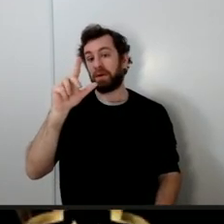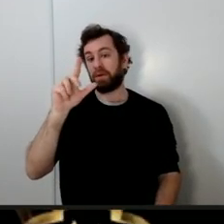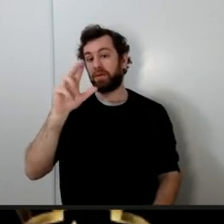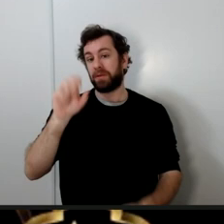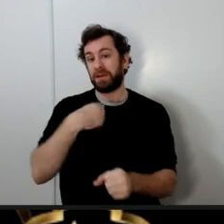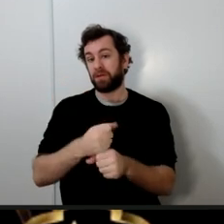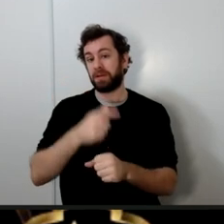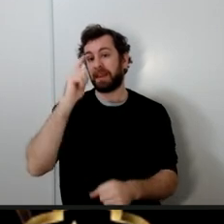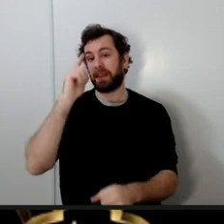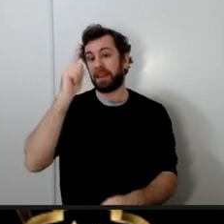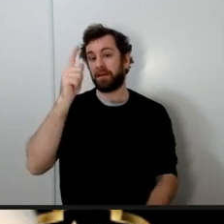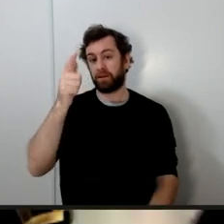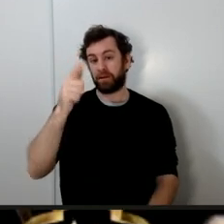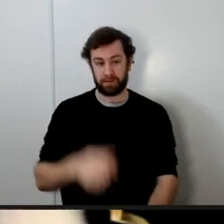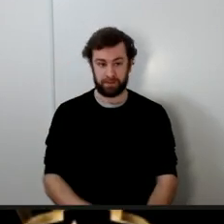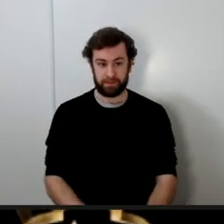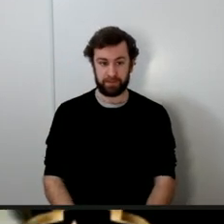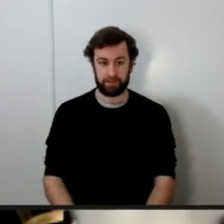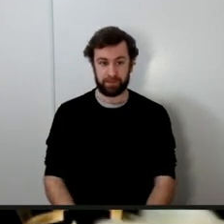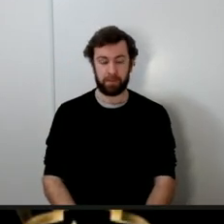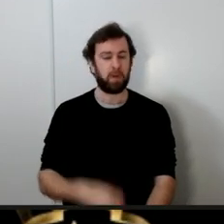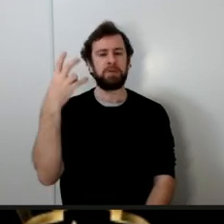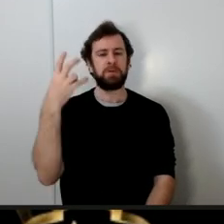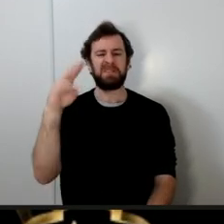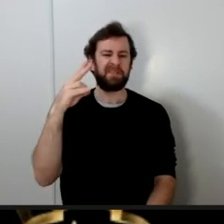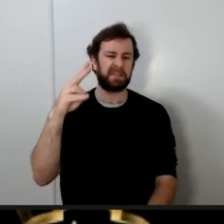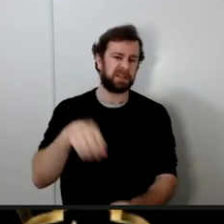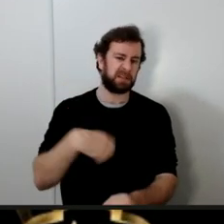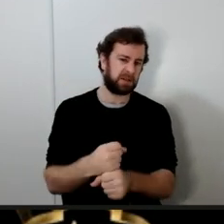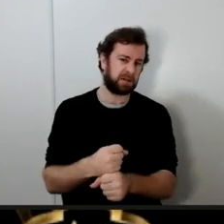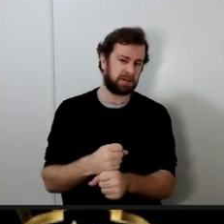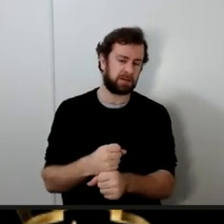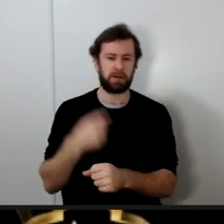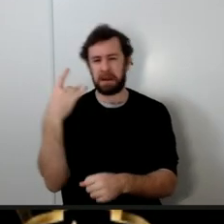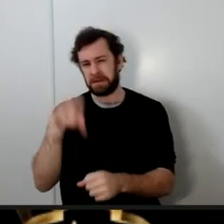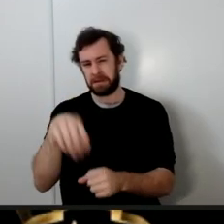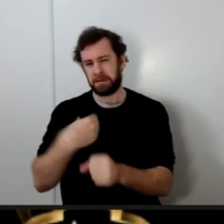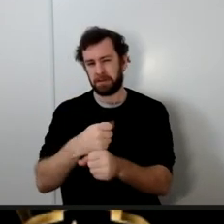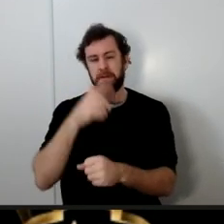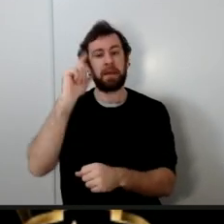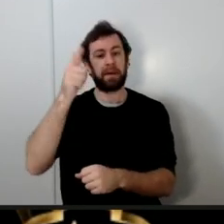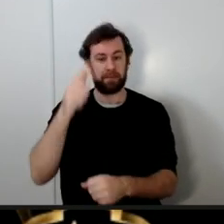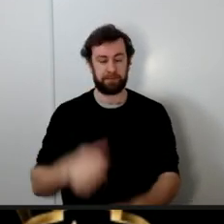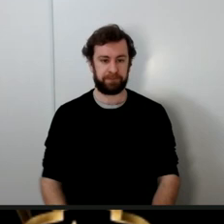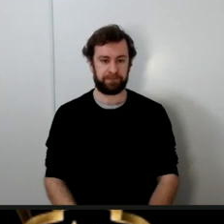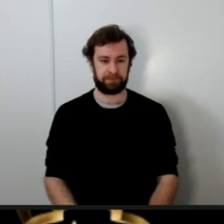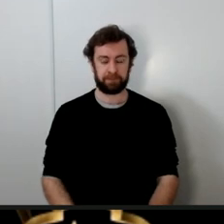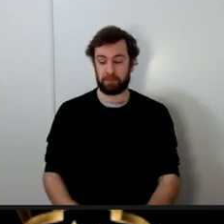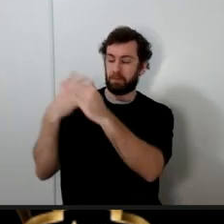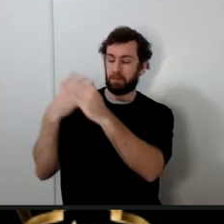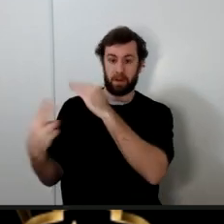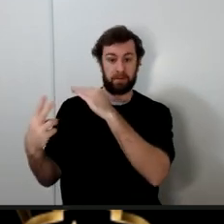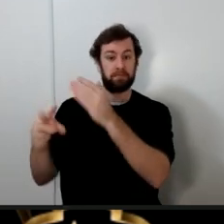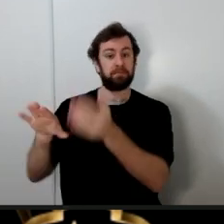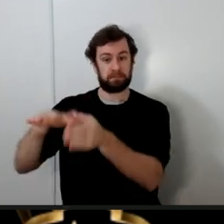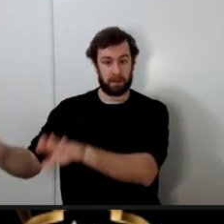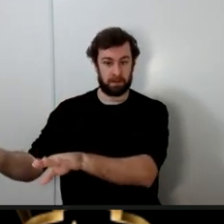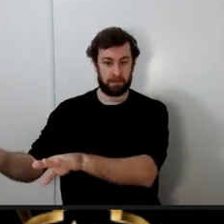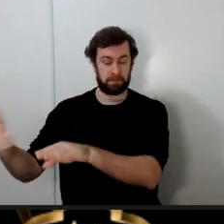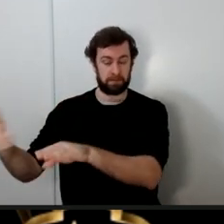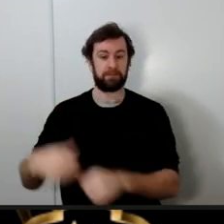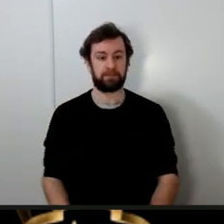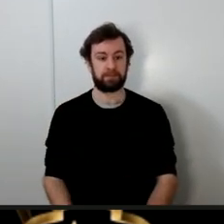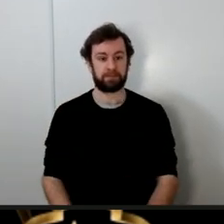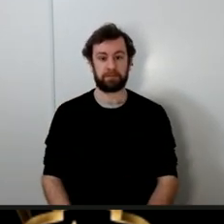or actually 17 18 years forward the prophet passes away Abu